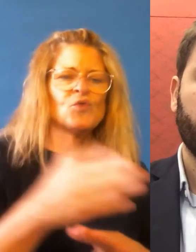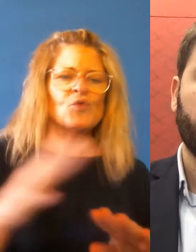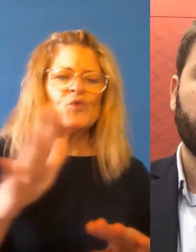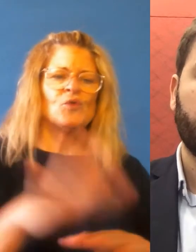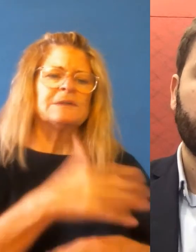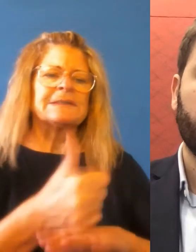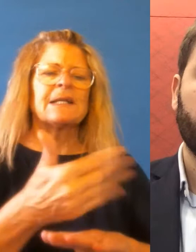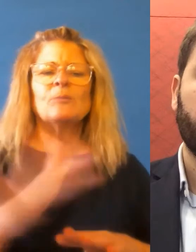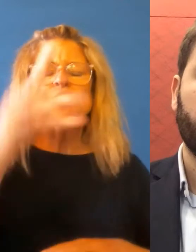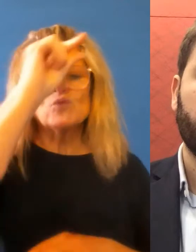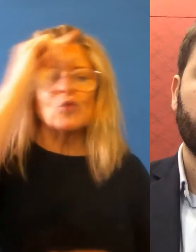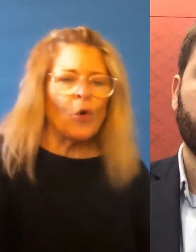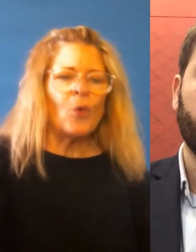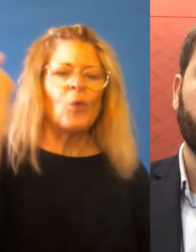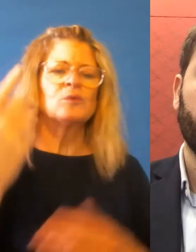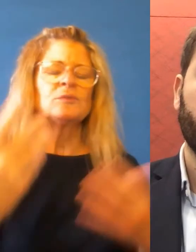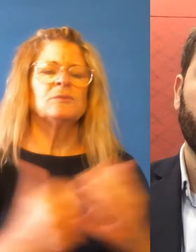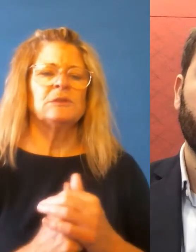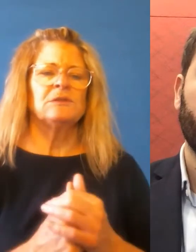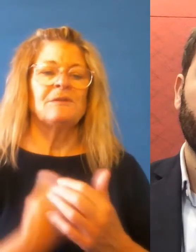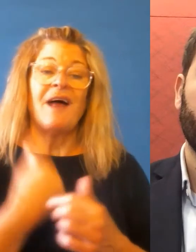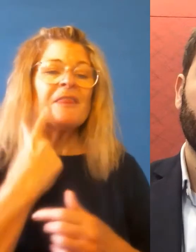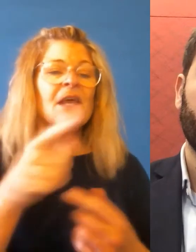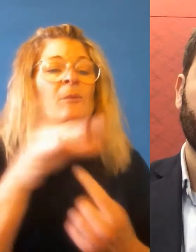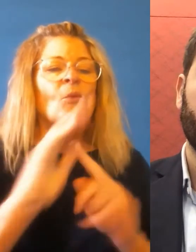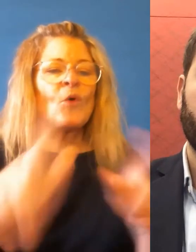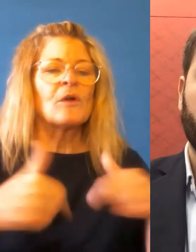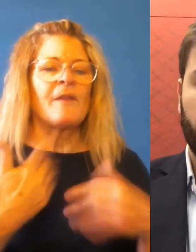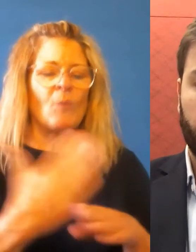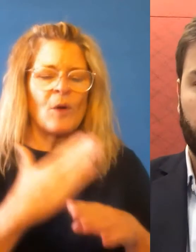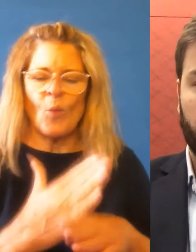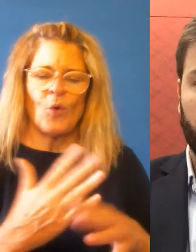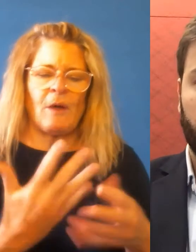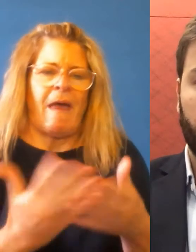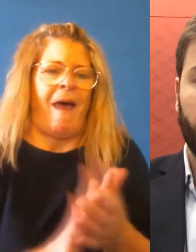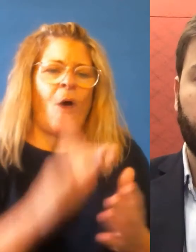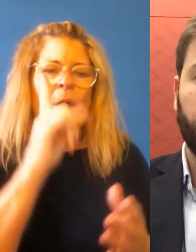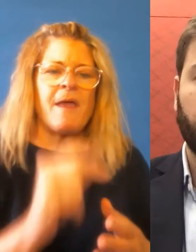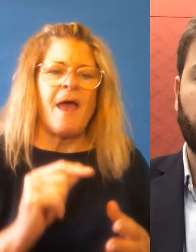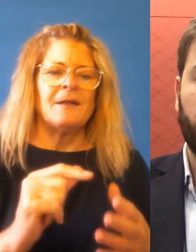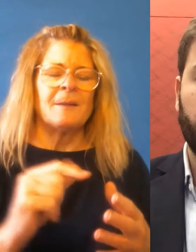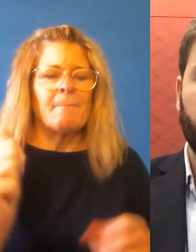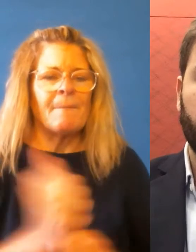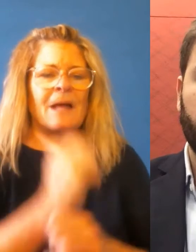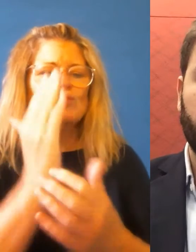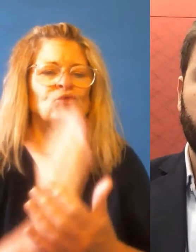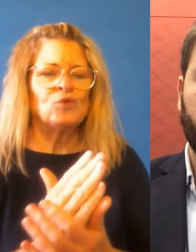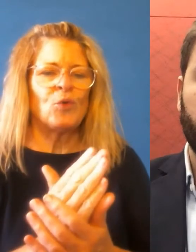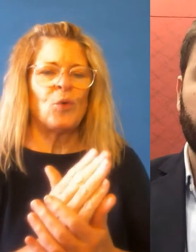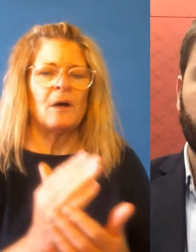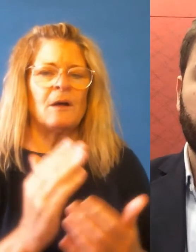I think increasingly we need to, uh, work to, uh, ways of, uh, uh, having a, a longer,